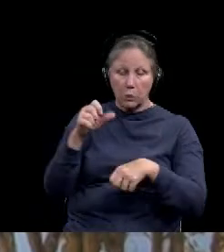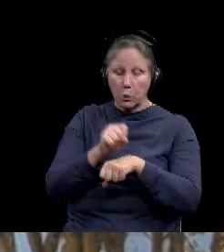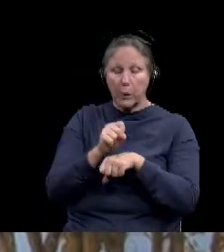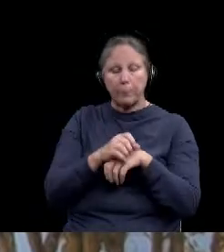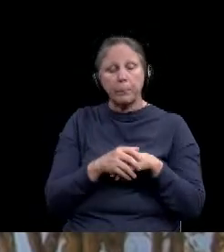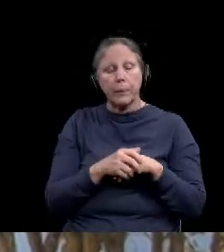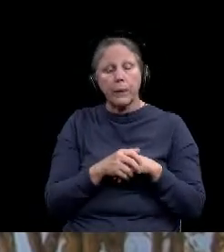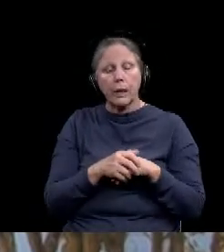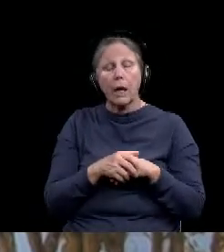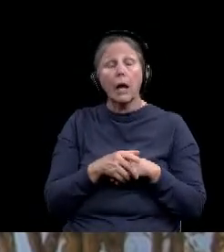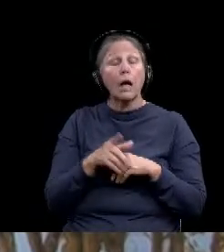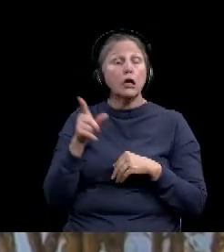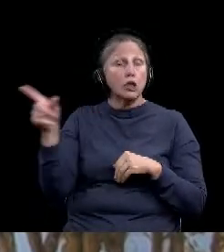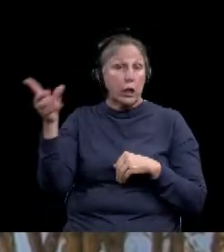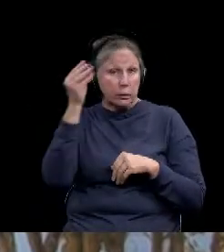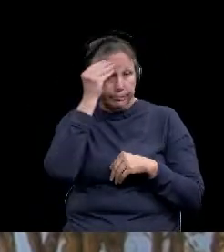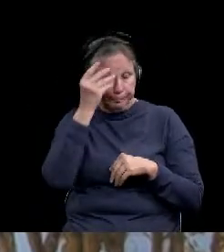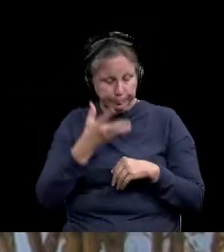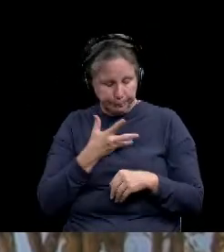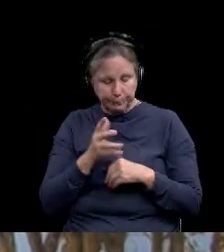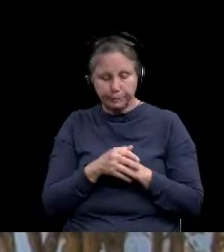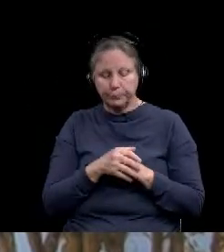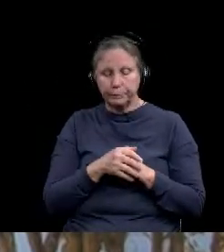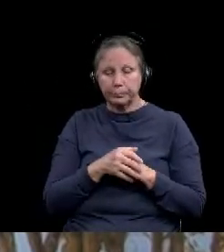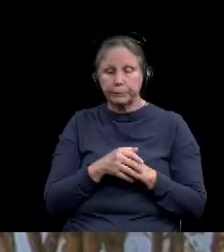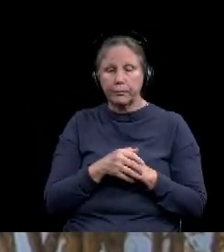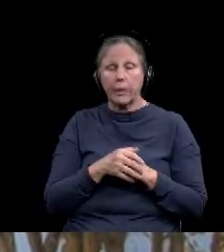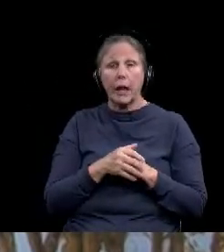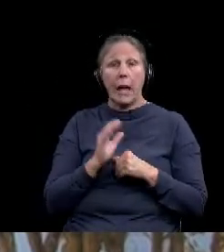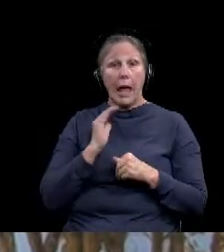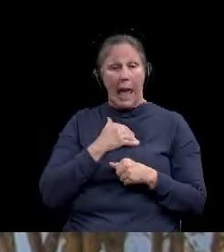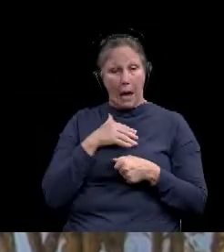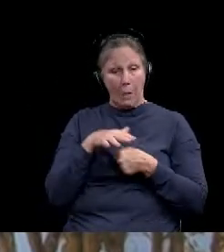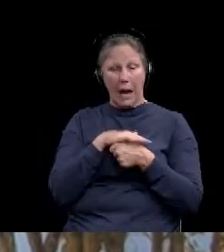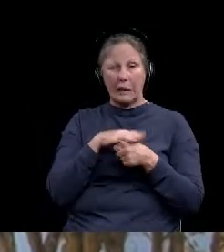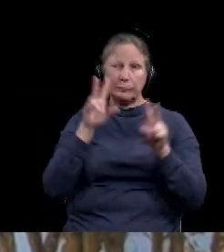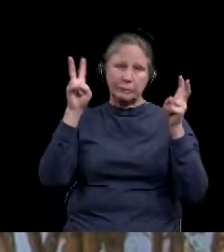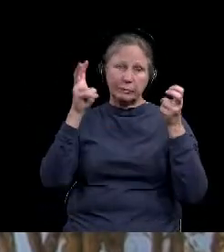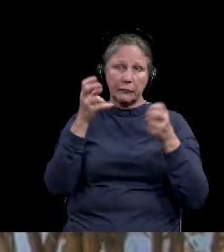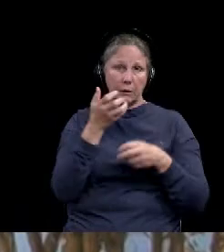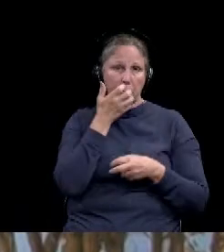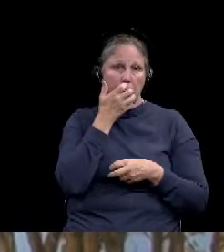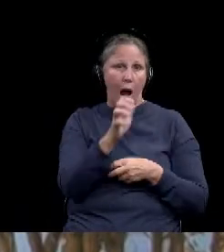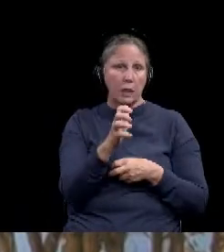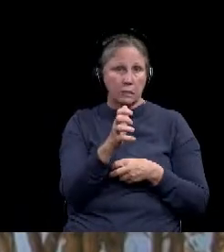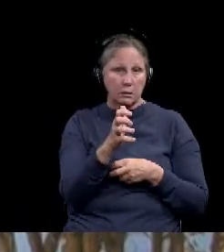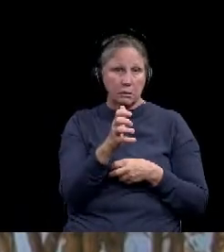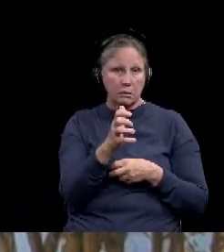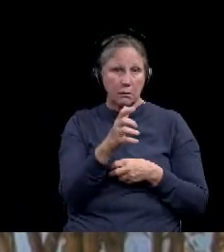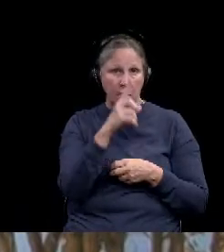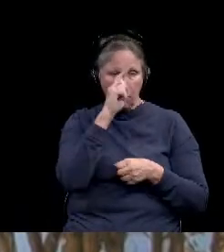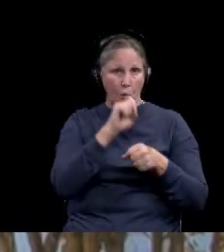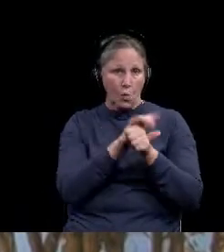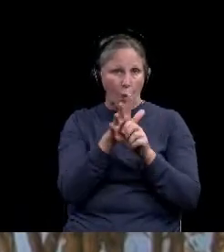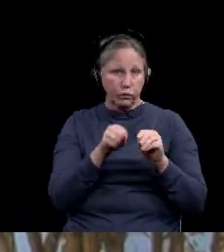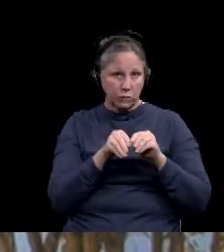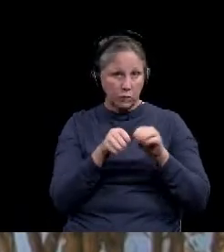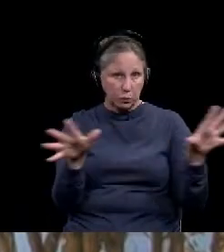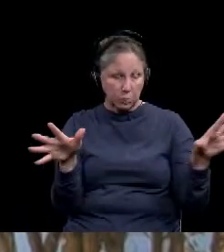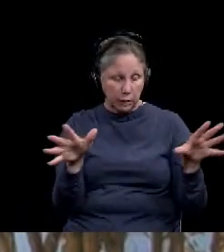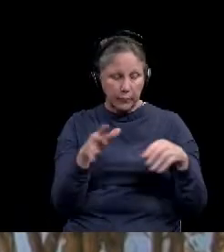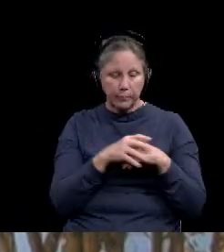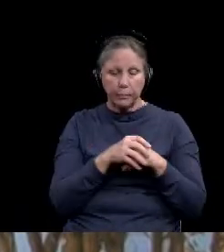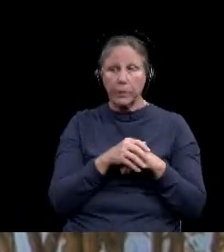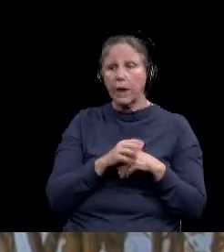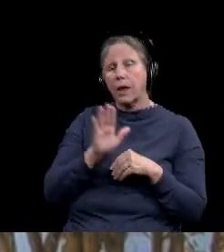She related that she sees McLennan County as still being a hot spot for COVID-19. Their